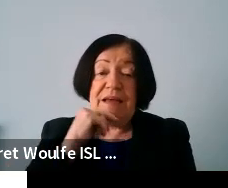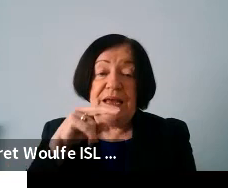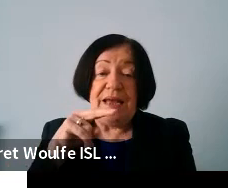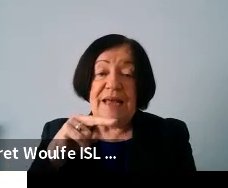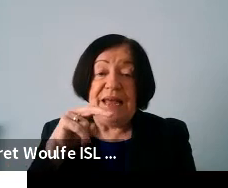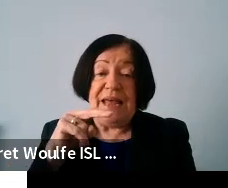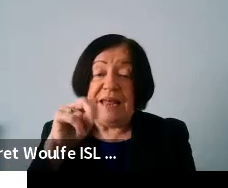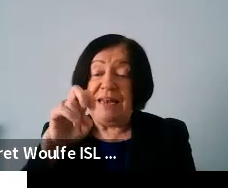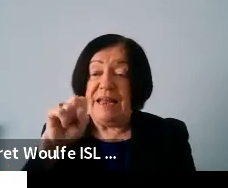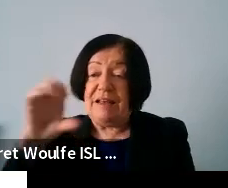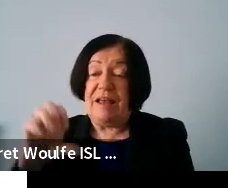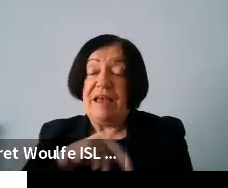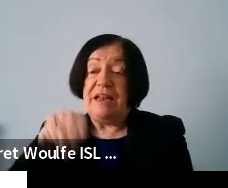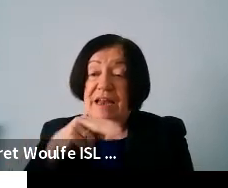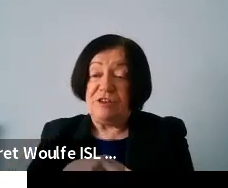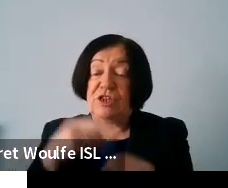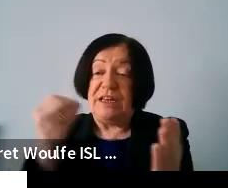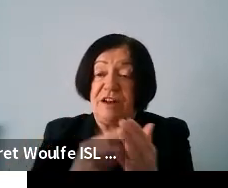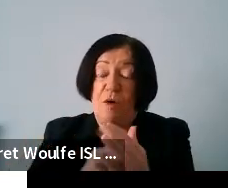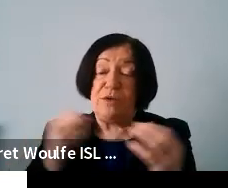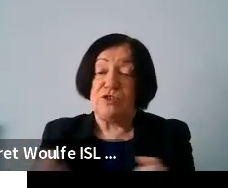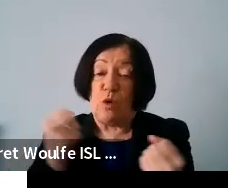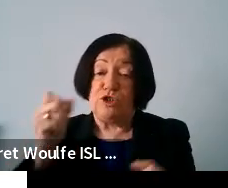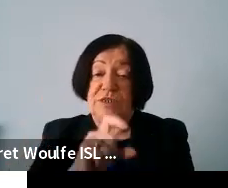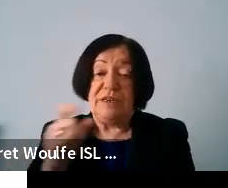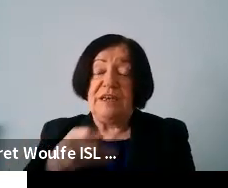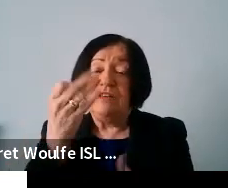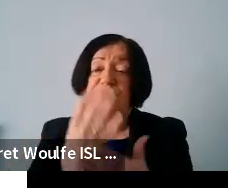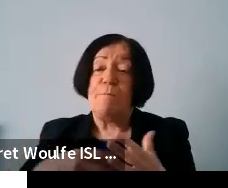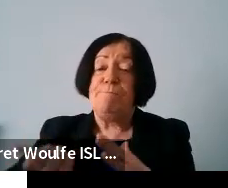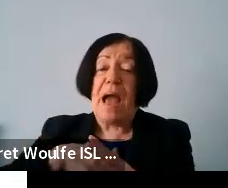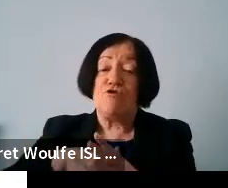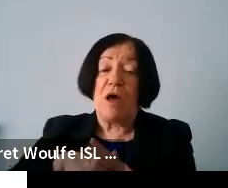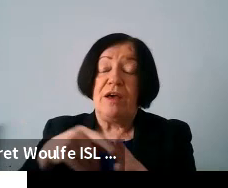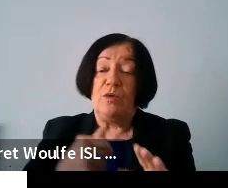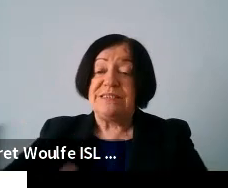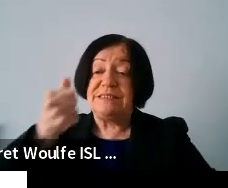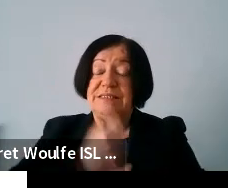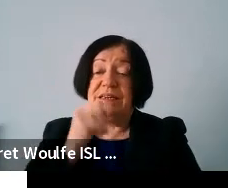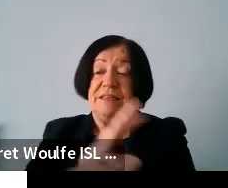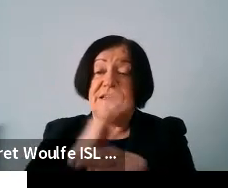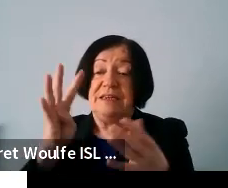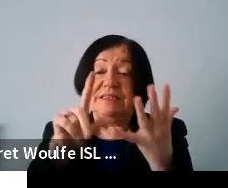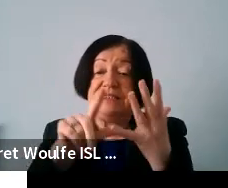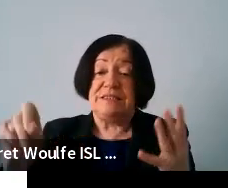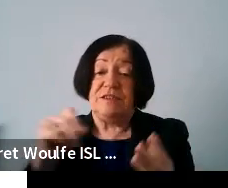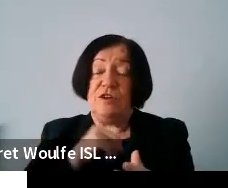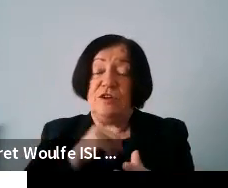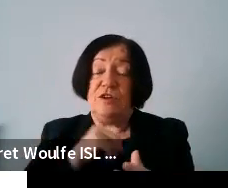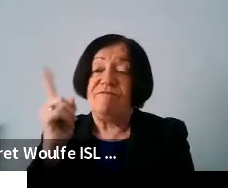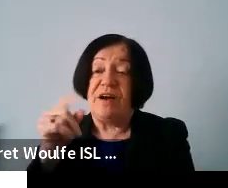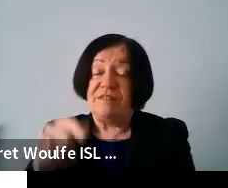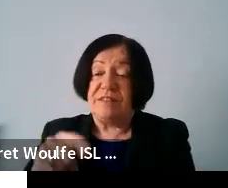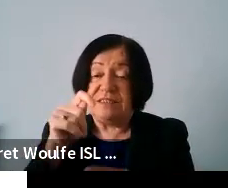the national economic and social council so just to give you some background on that it was set up in the 1970s to advise the